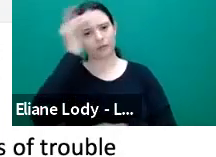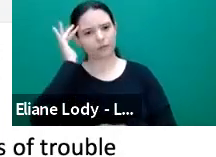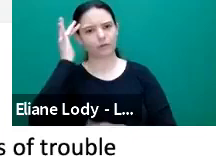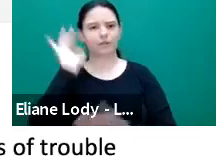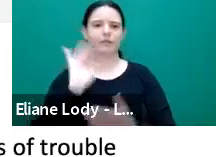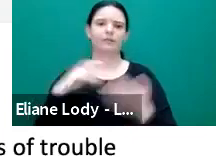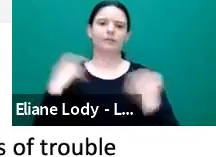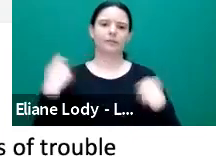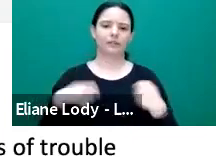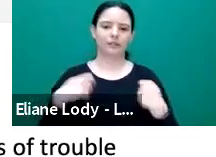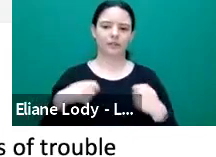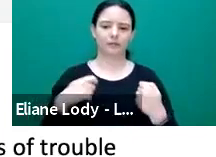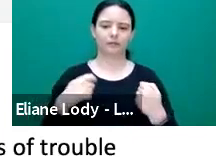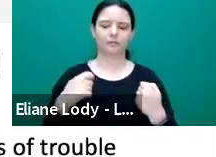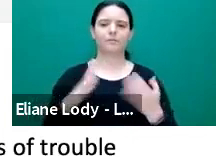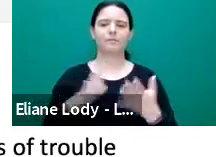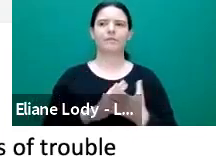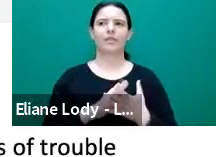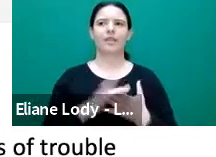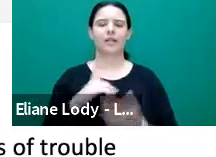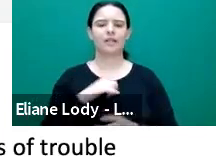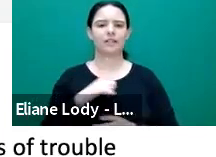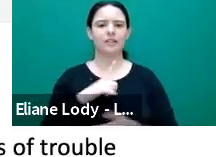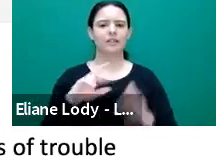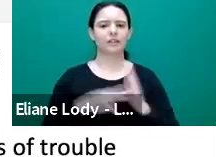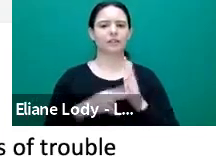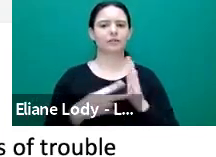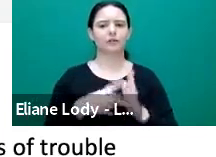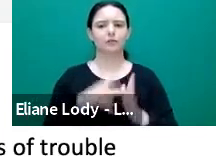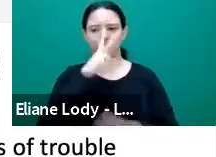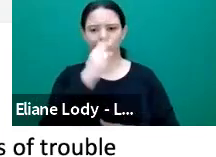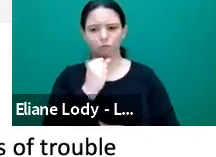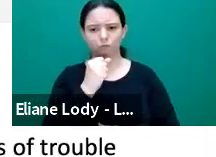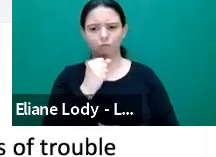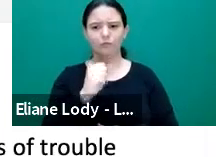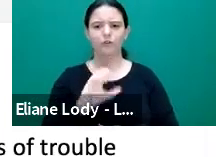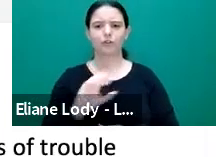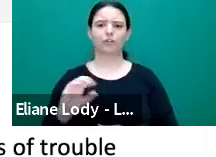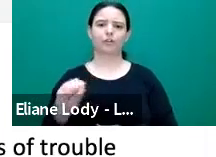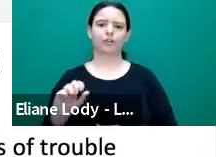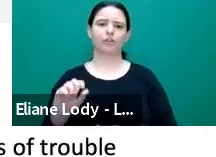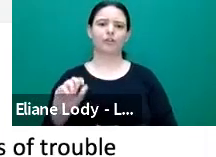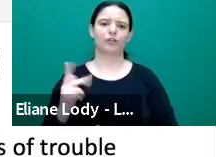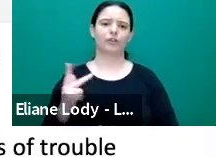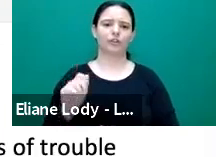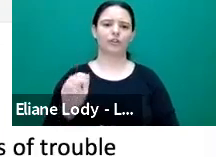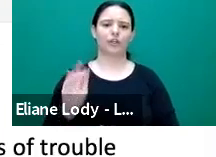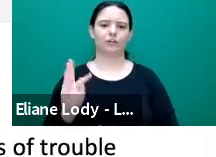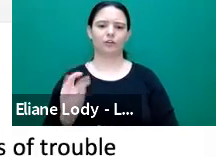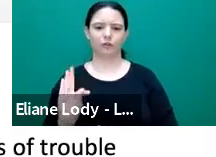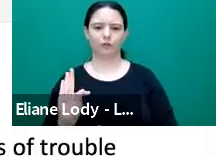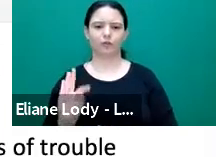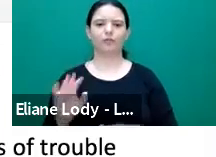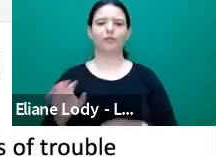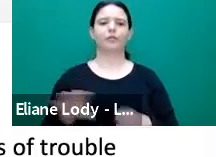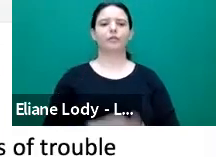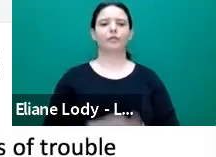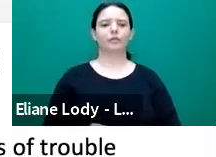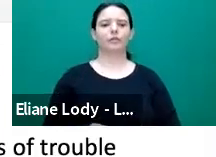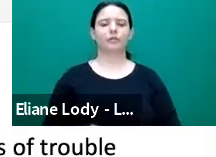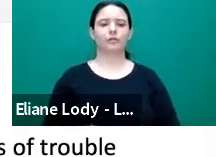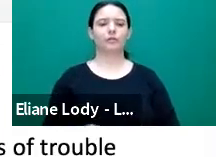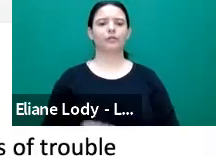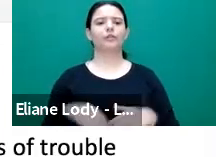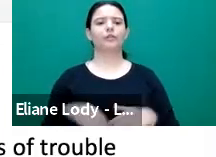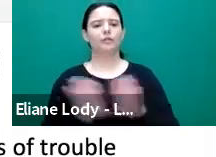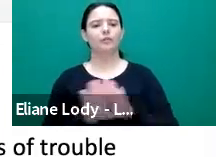beyond the early contributions of Vygotsky and Luria to really challenge these implicit assumptions about normative bodies